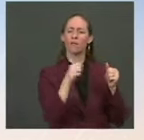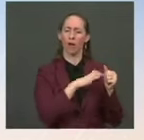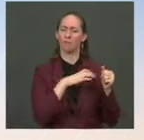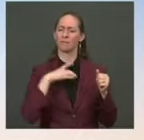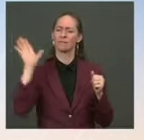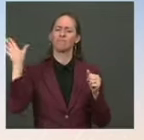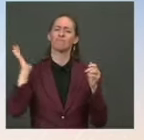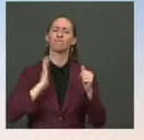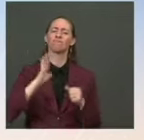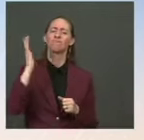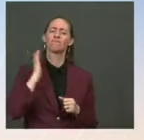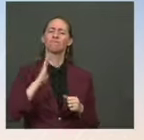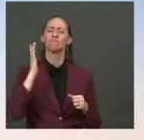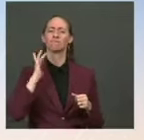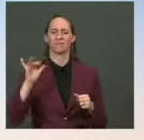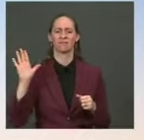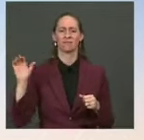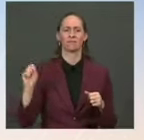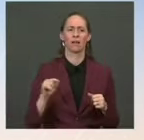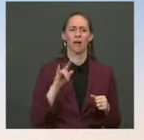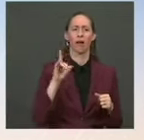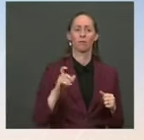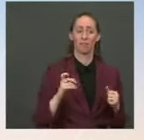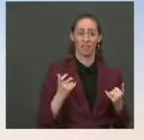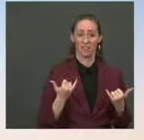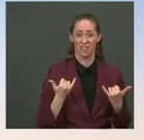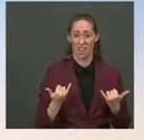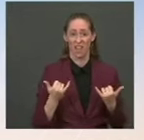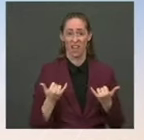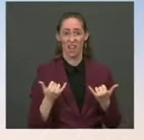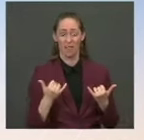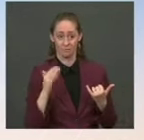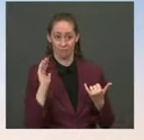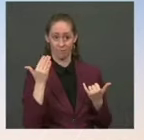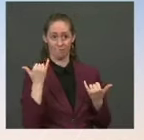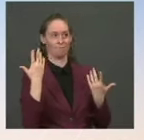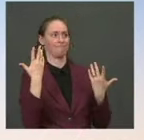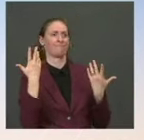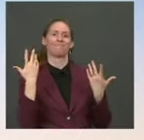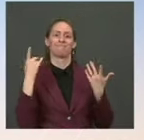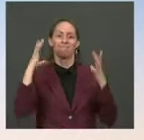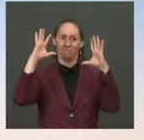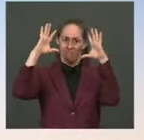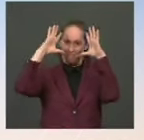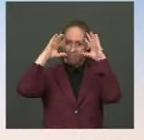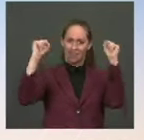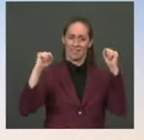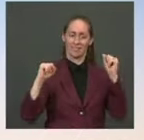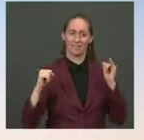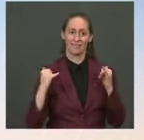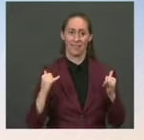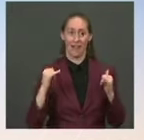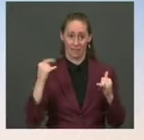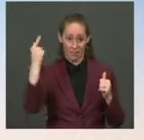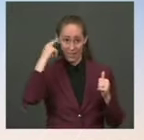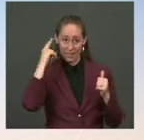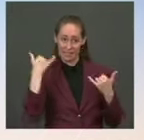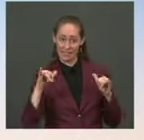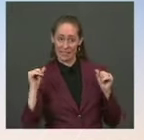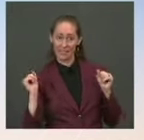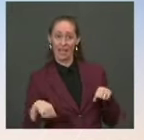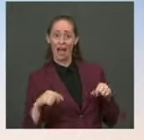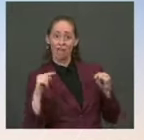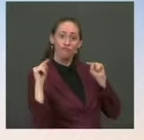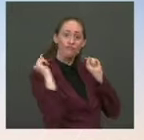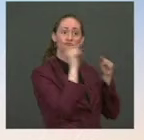President tries to strike some sort of grand bargain, like President Obama and John Boehner tried to attempt a decade ago? Ms. I think you're combining a few things